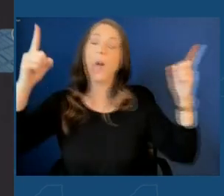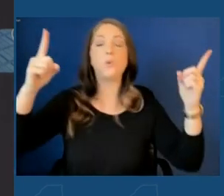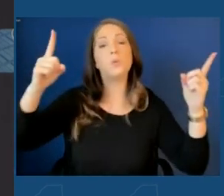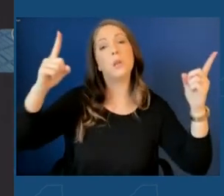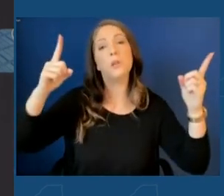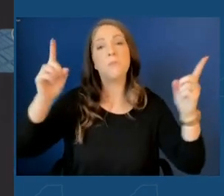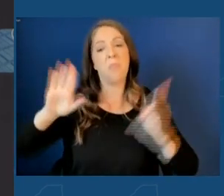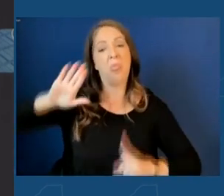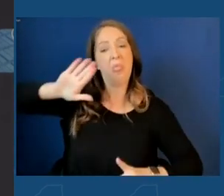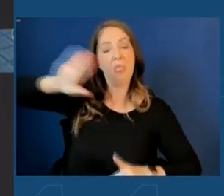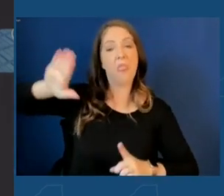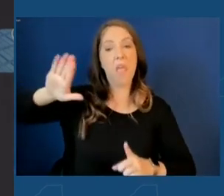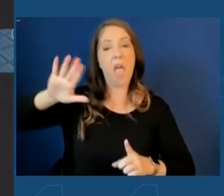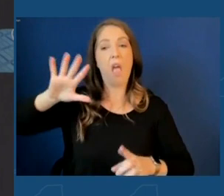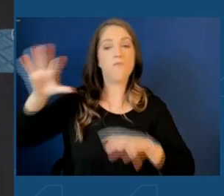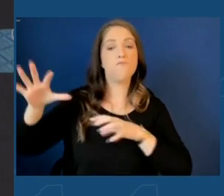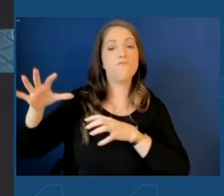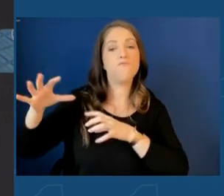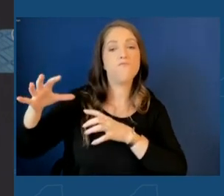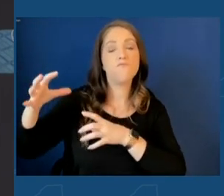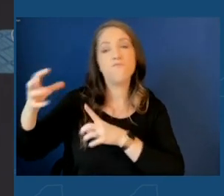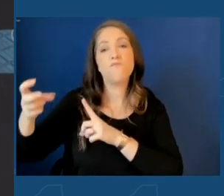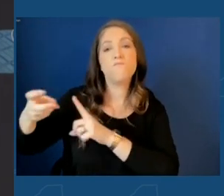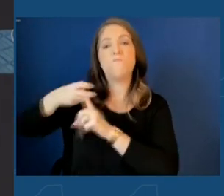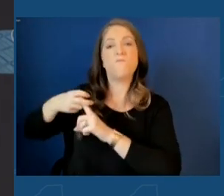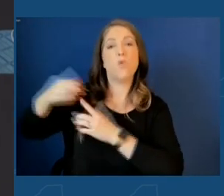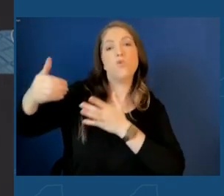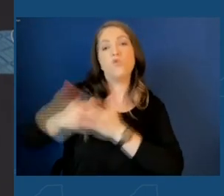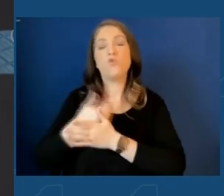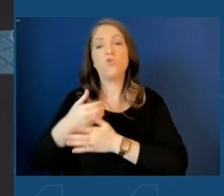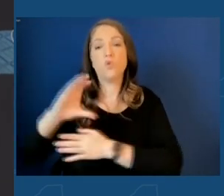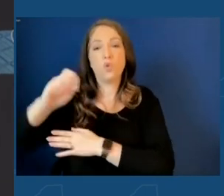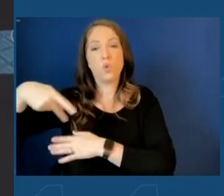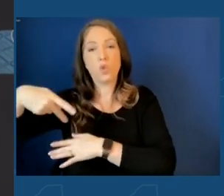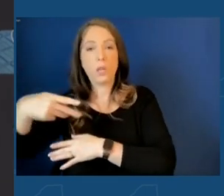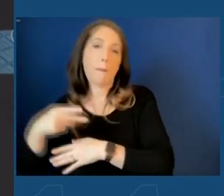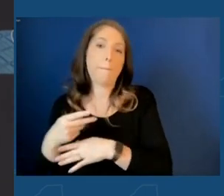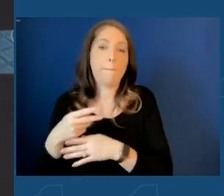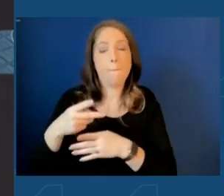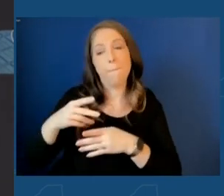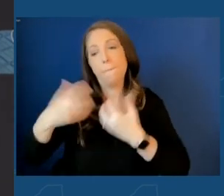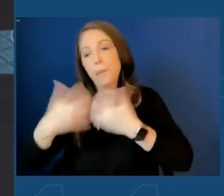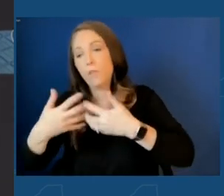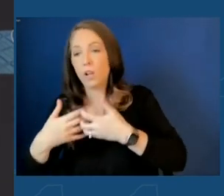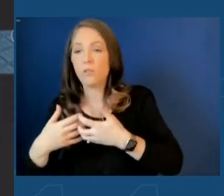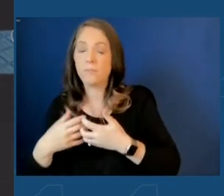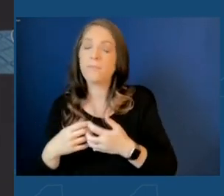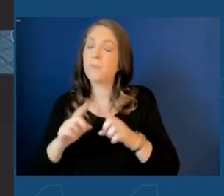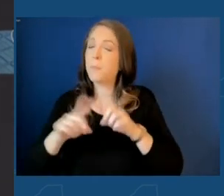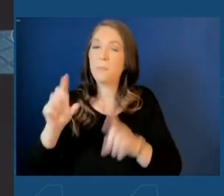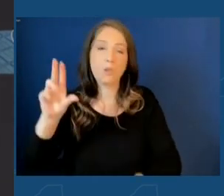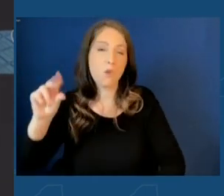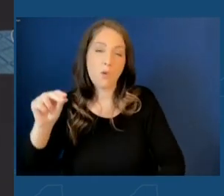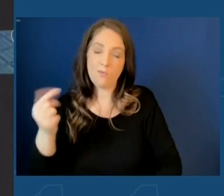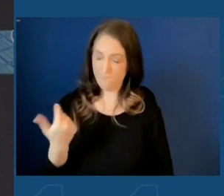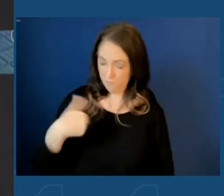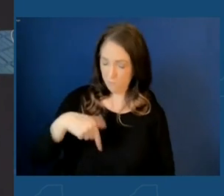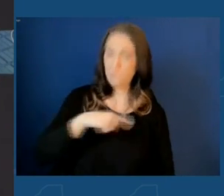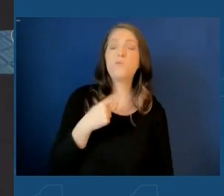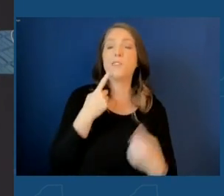that they had secured a new mammoth chip fab for their nation and the economy. Look,